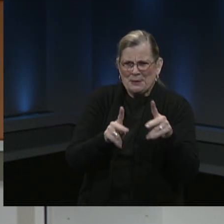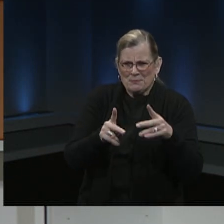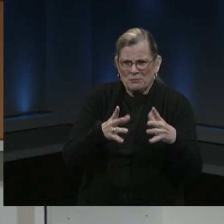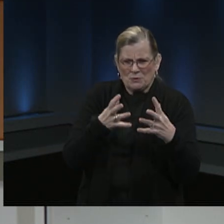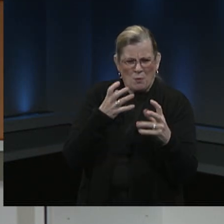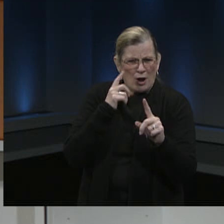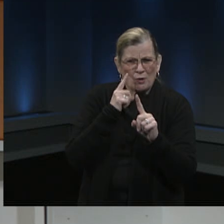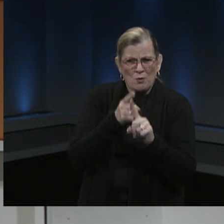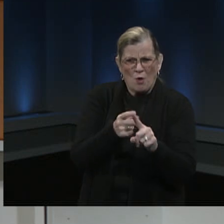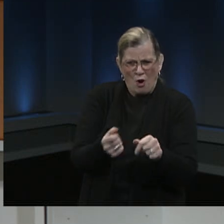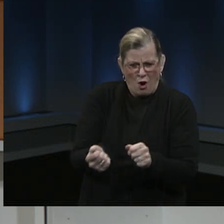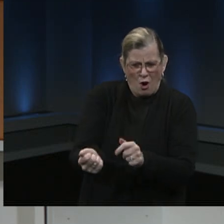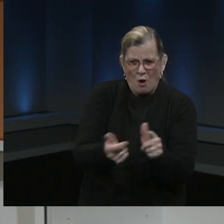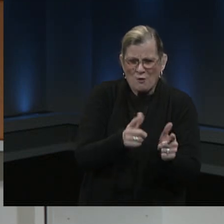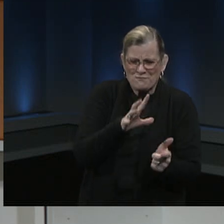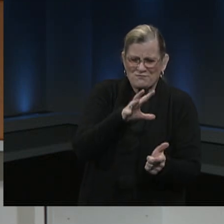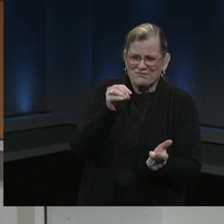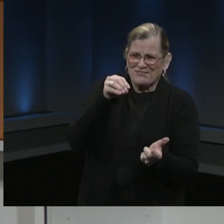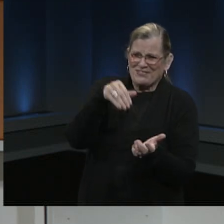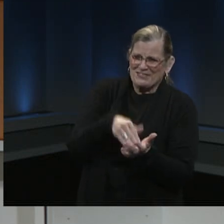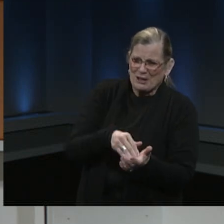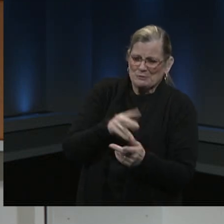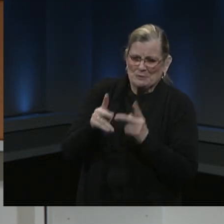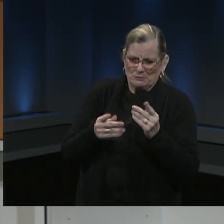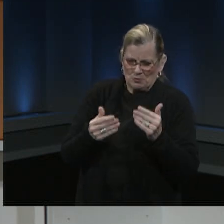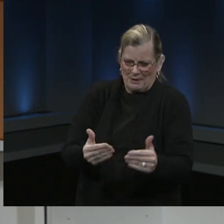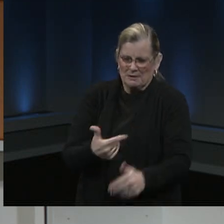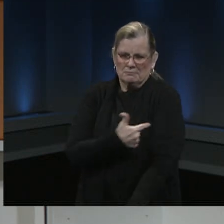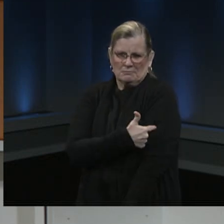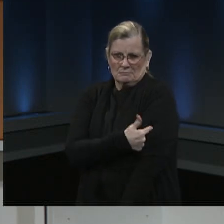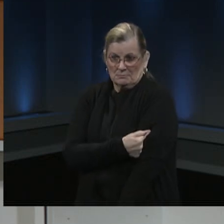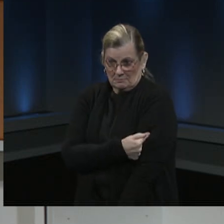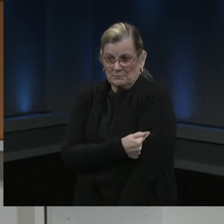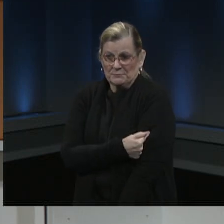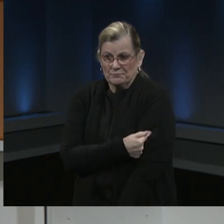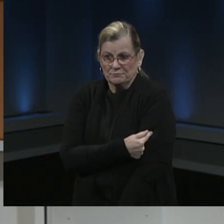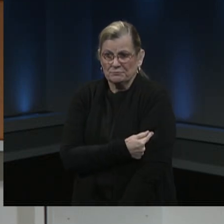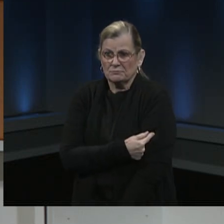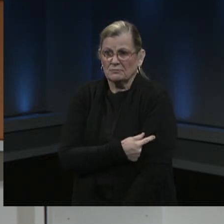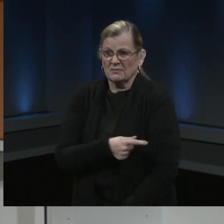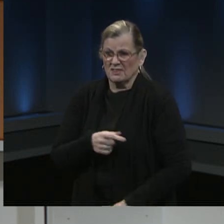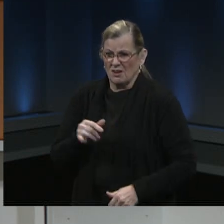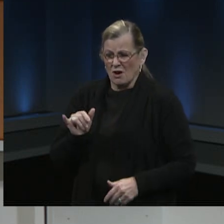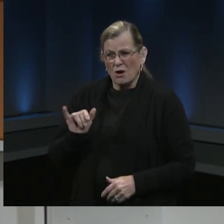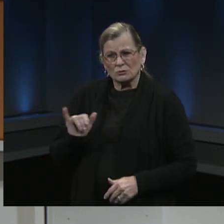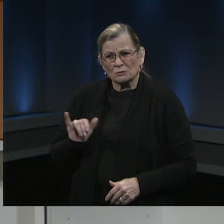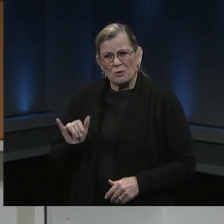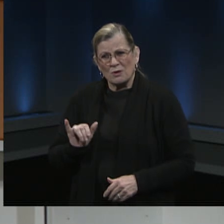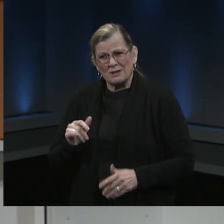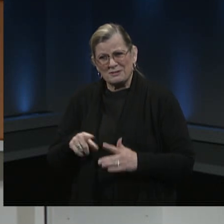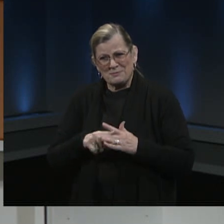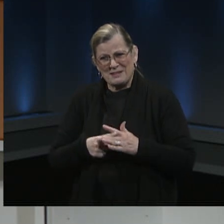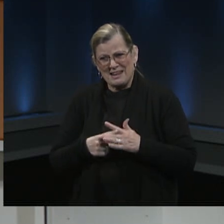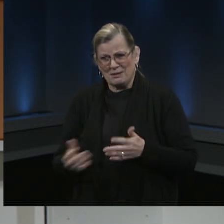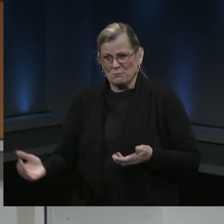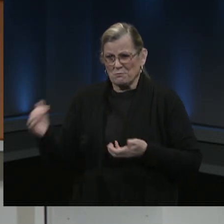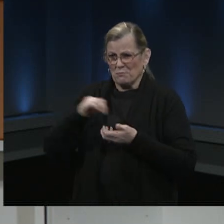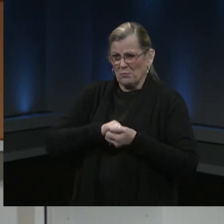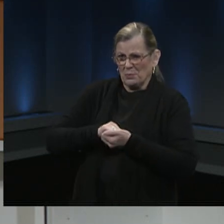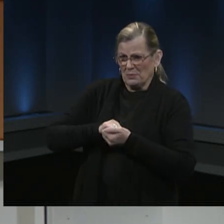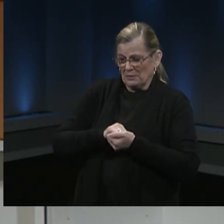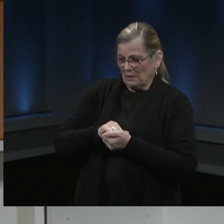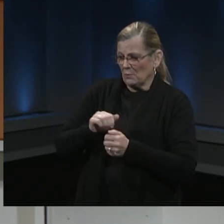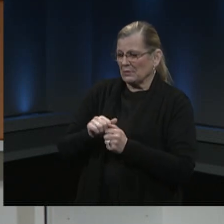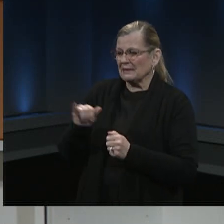vaccinated. We also in Fairfax County Public Schools have began in partnership with ANOVA to register and